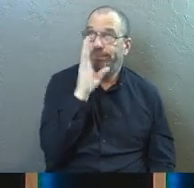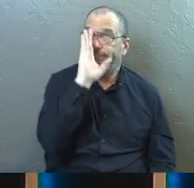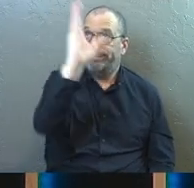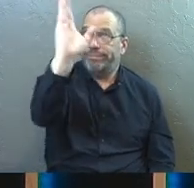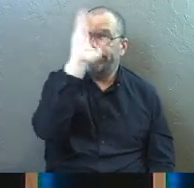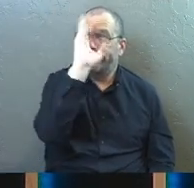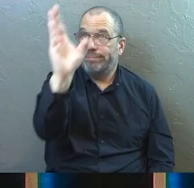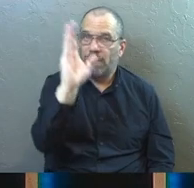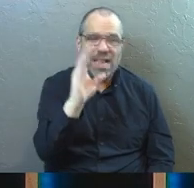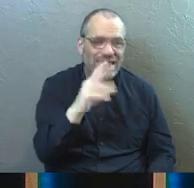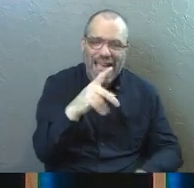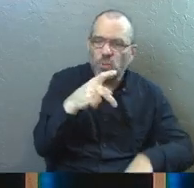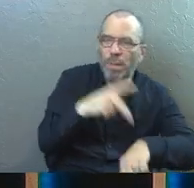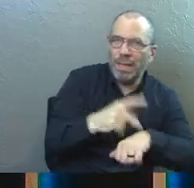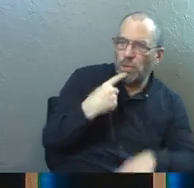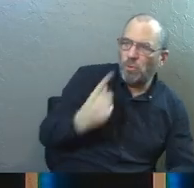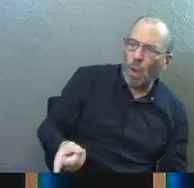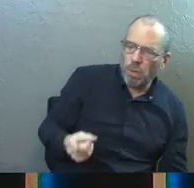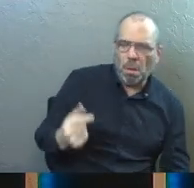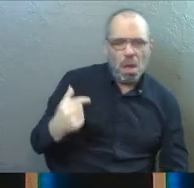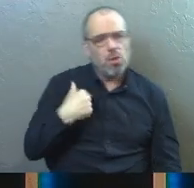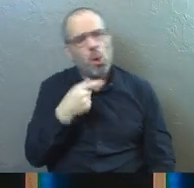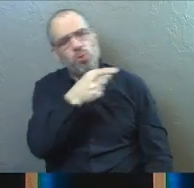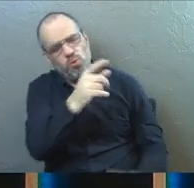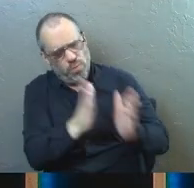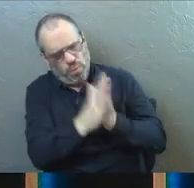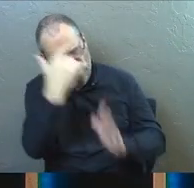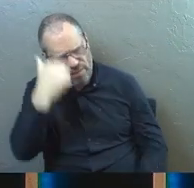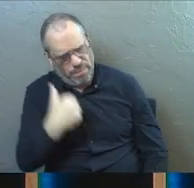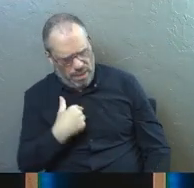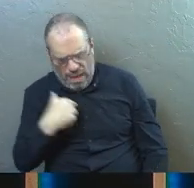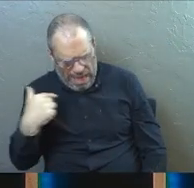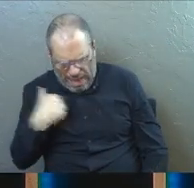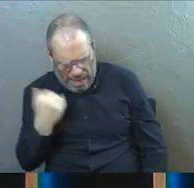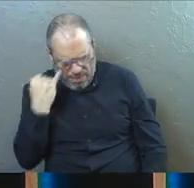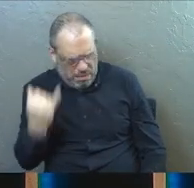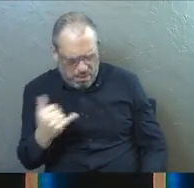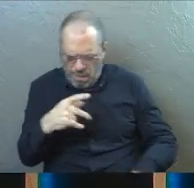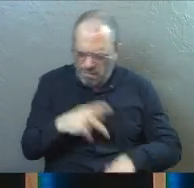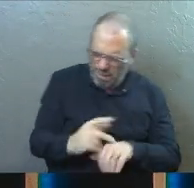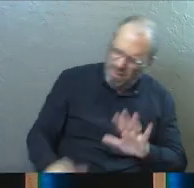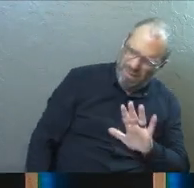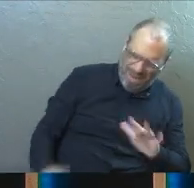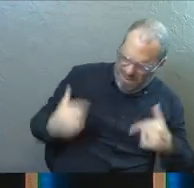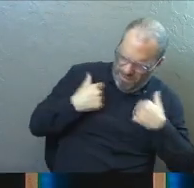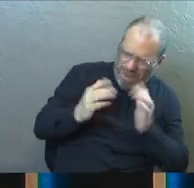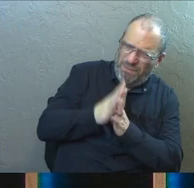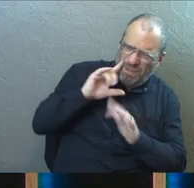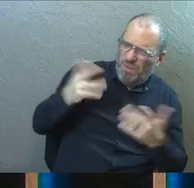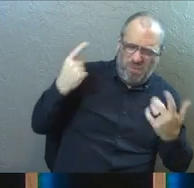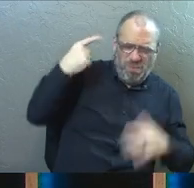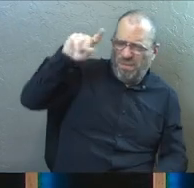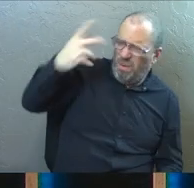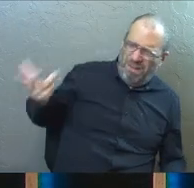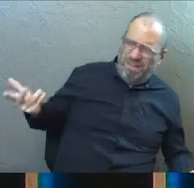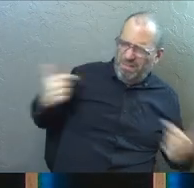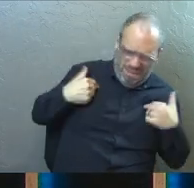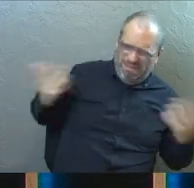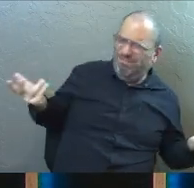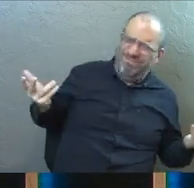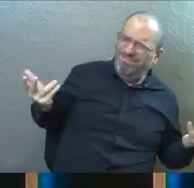God. That's what Peter had told him. And he's like, well, I want you to pray for me. I imagine Peter being like, why would I pray for you?